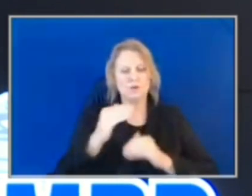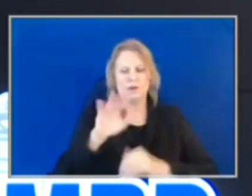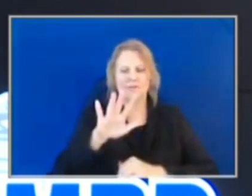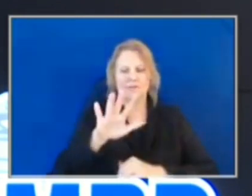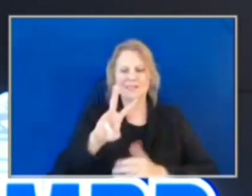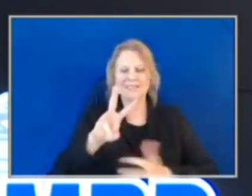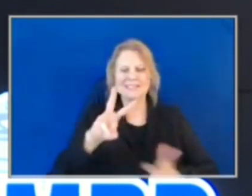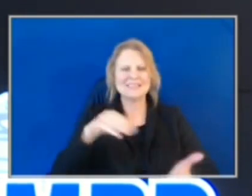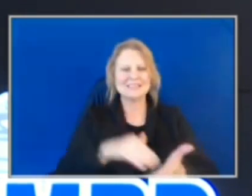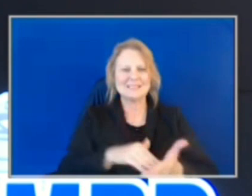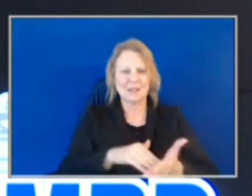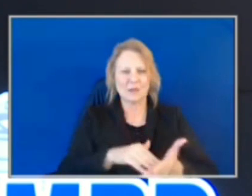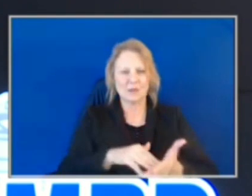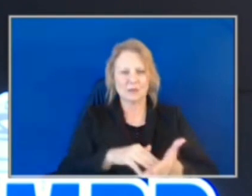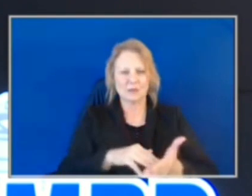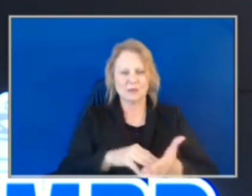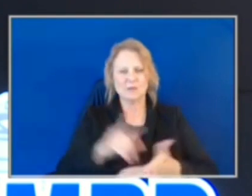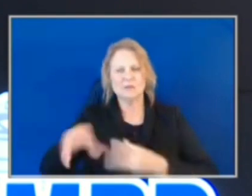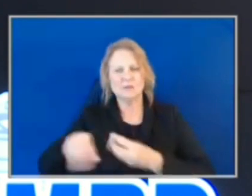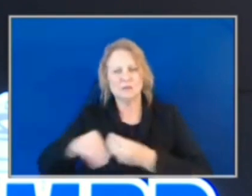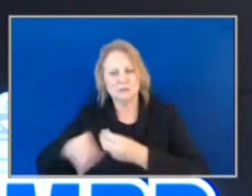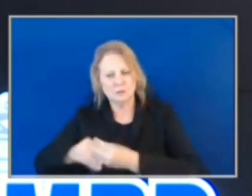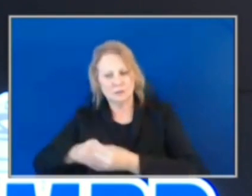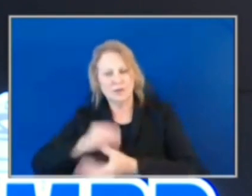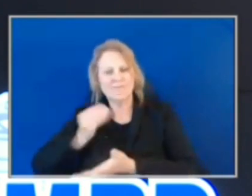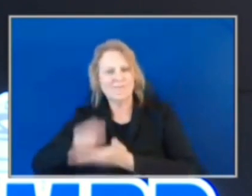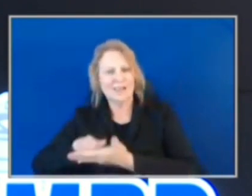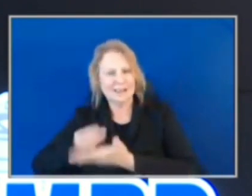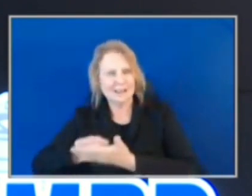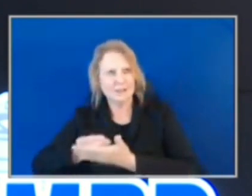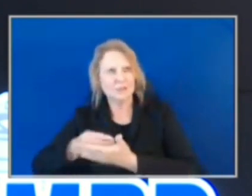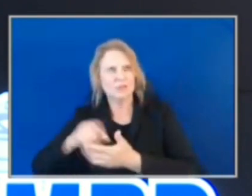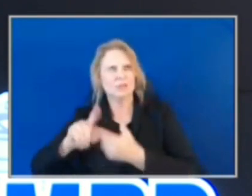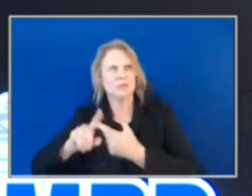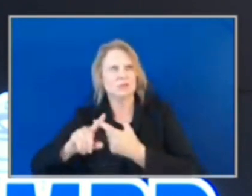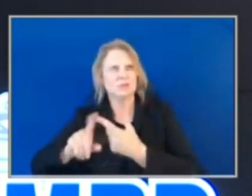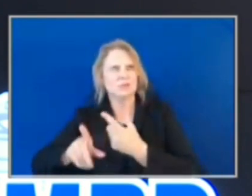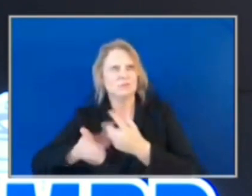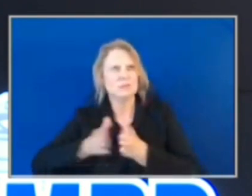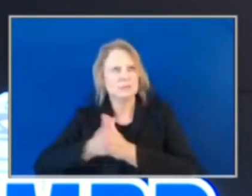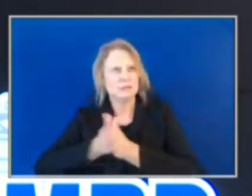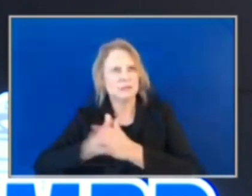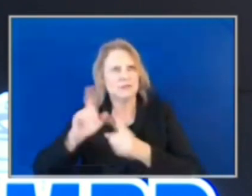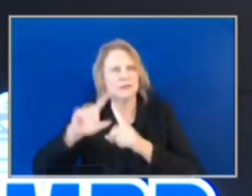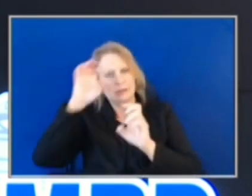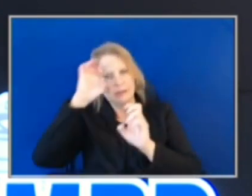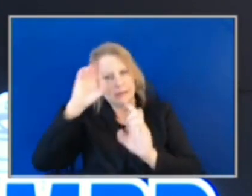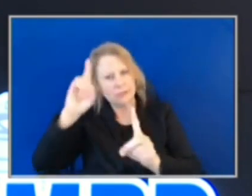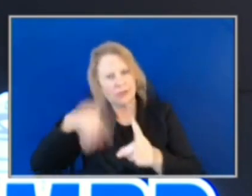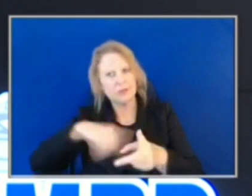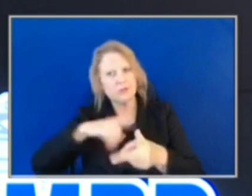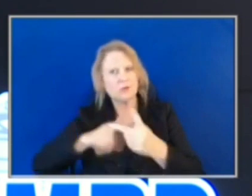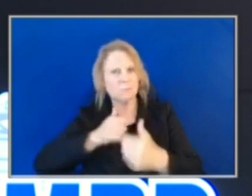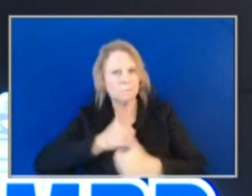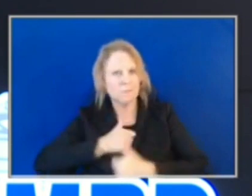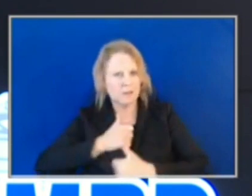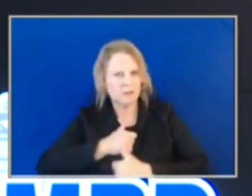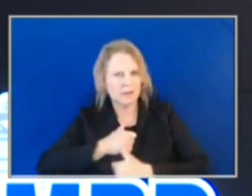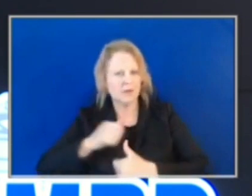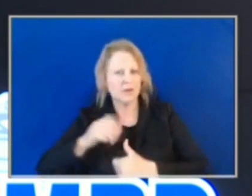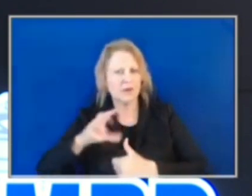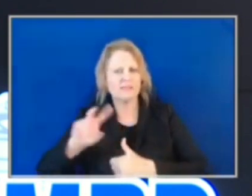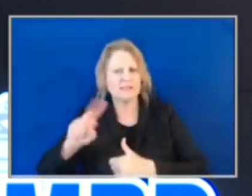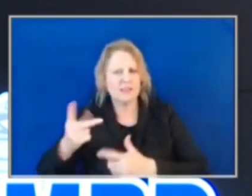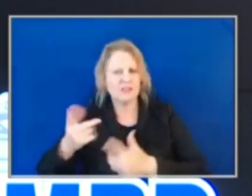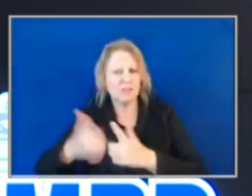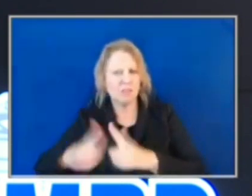in addition to some other financial incentives for education, military, and secondary language that are available to those police officers also. So,